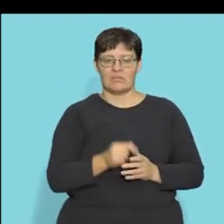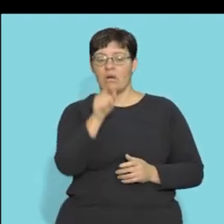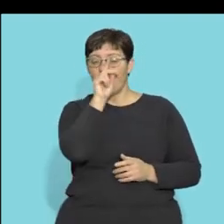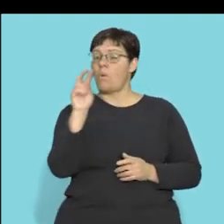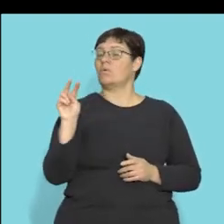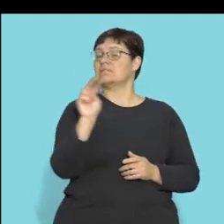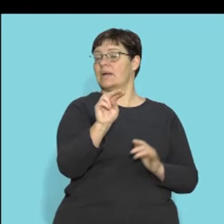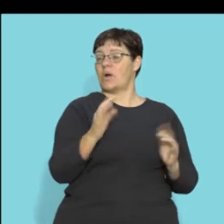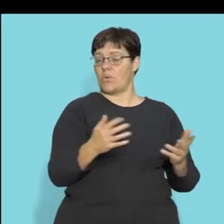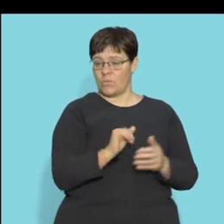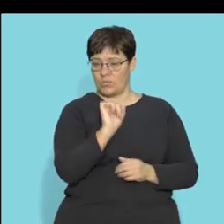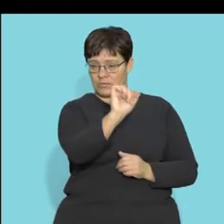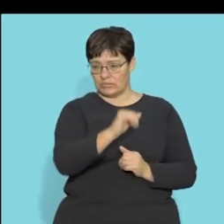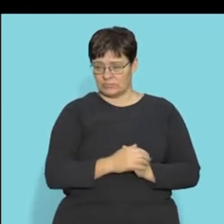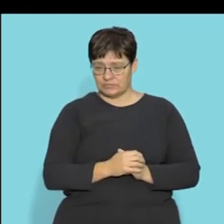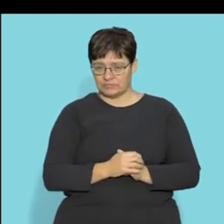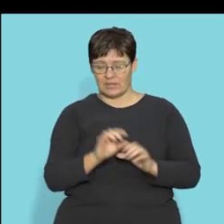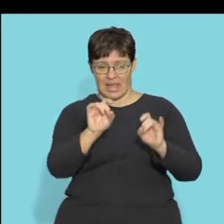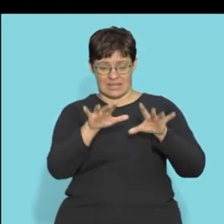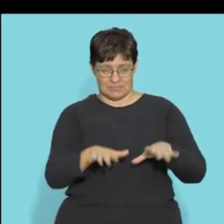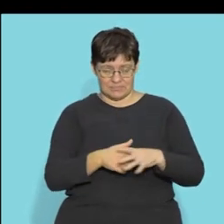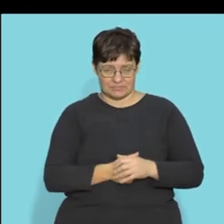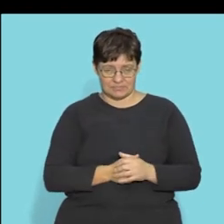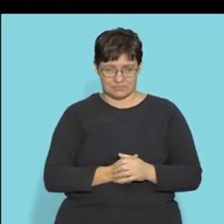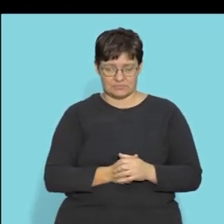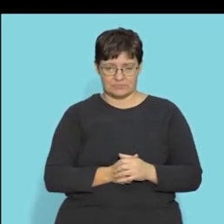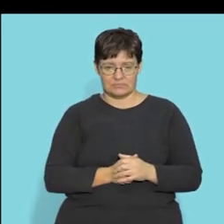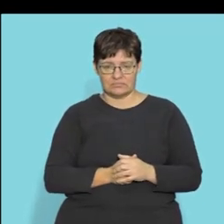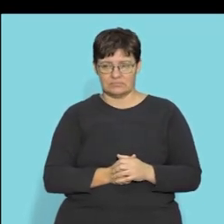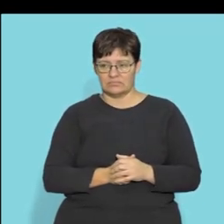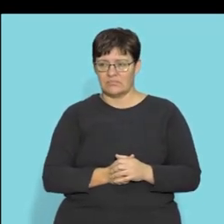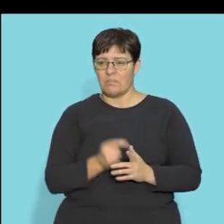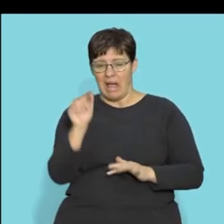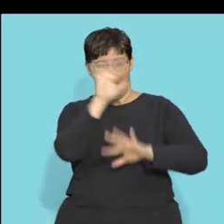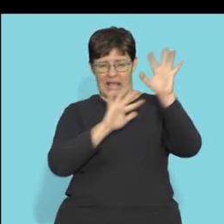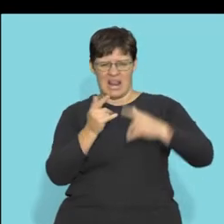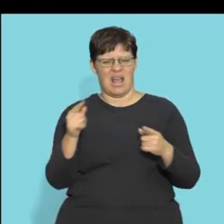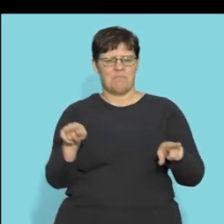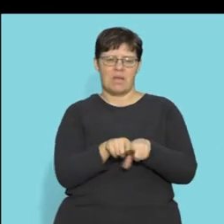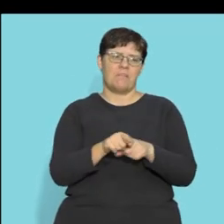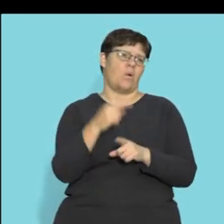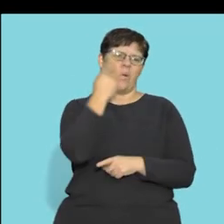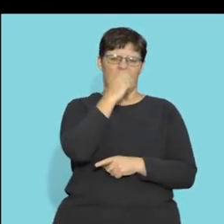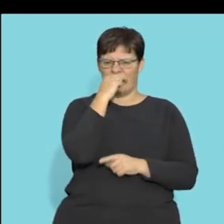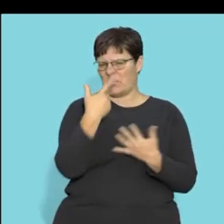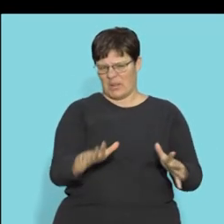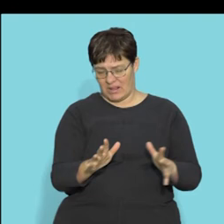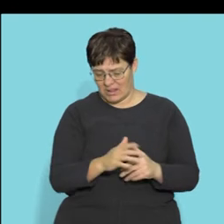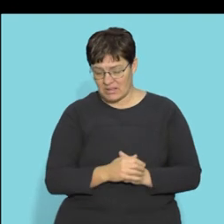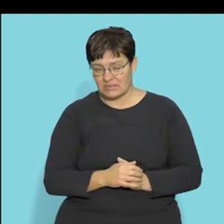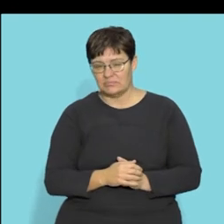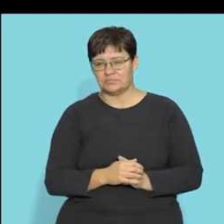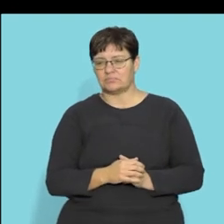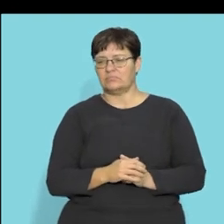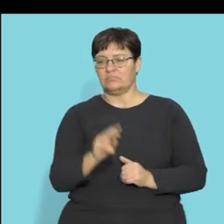the way in which you will see it in your exam papers and so on maybe not in so much color though but